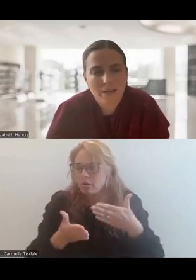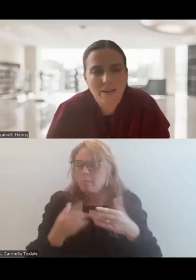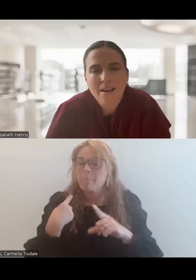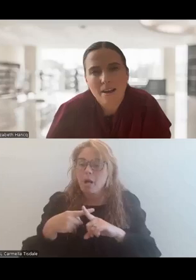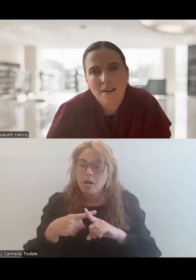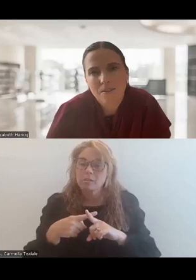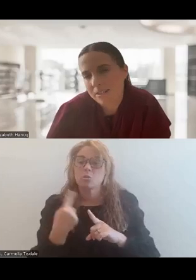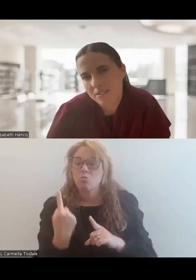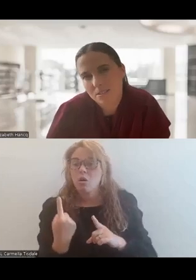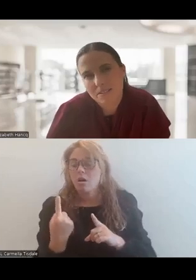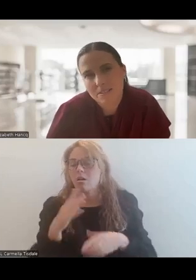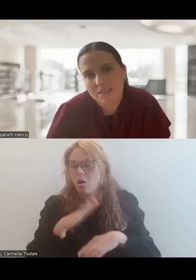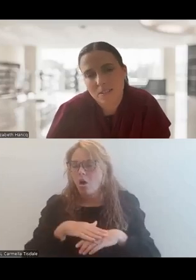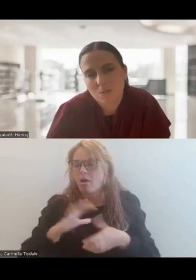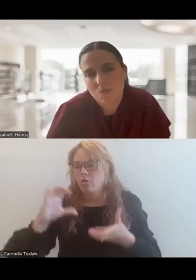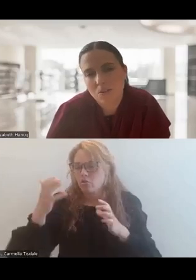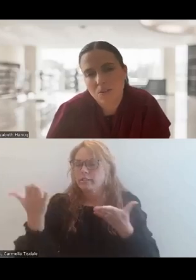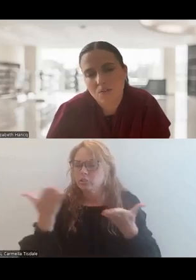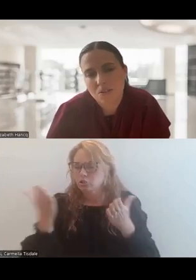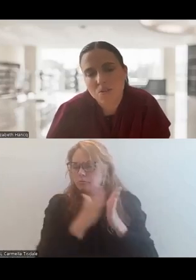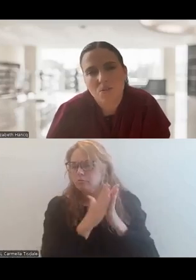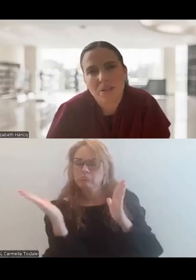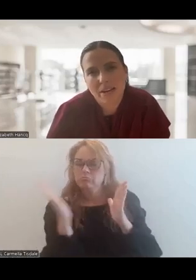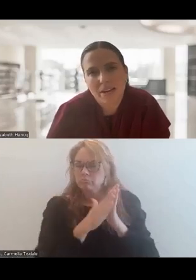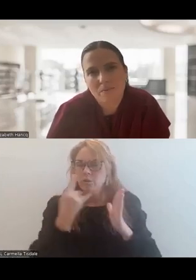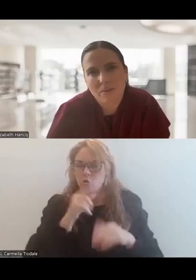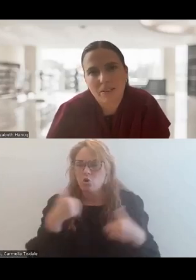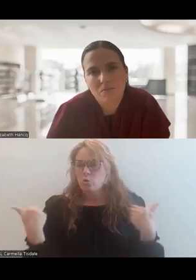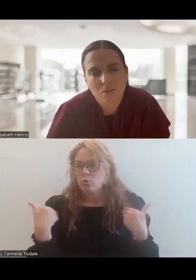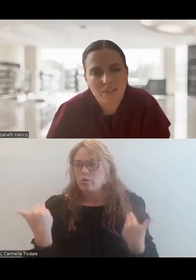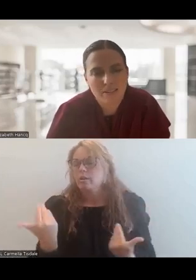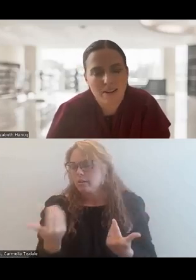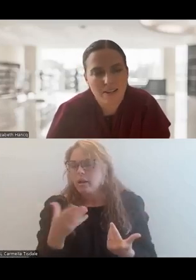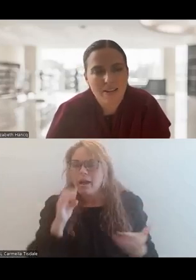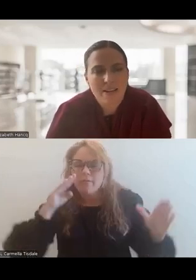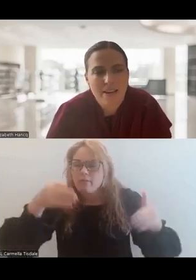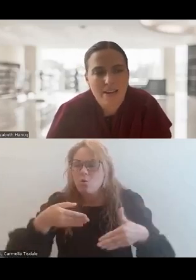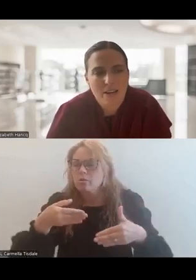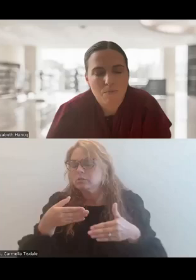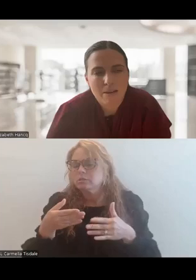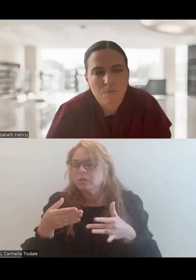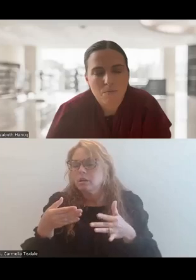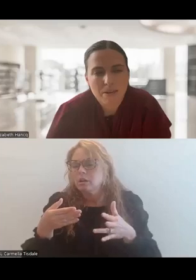as one on the crisis services continuum for youth and really focusing on